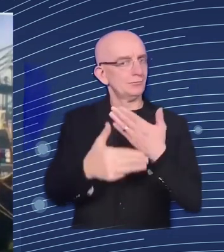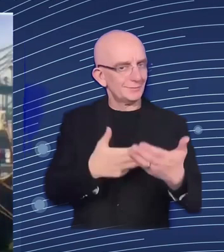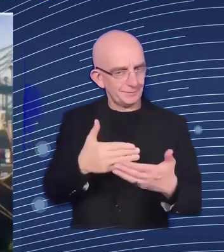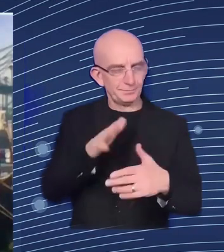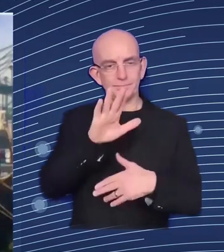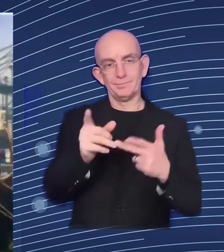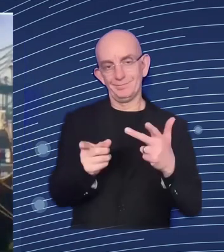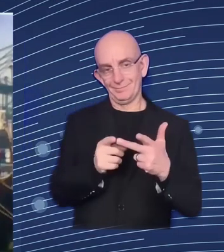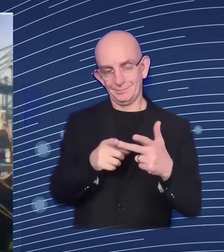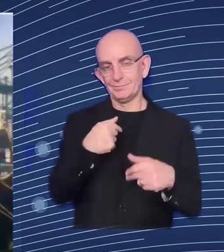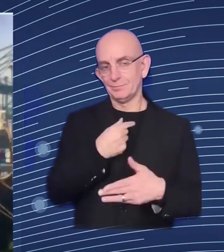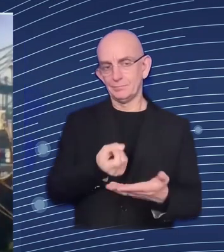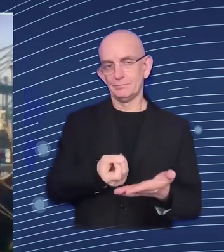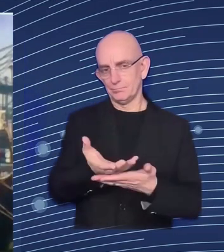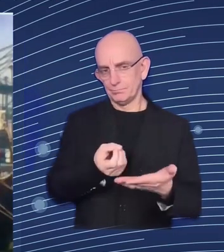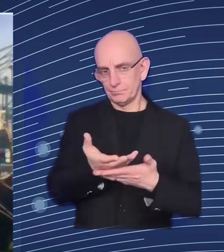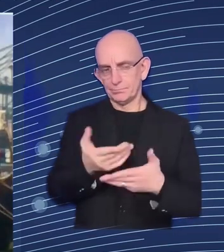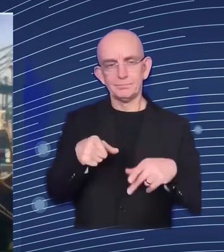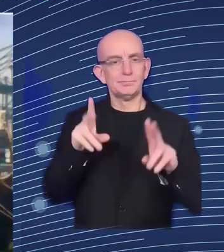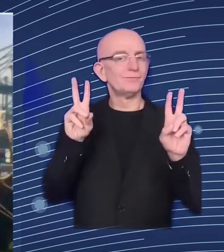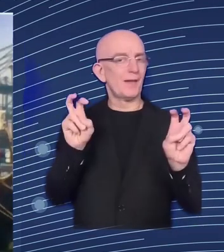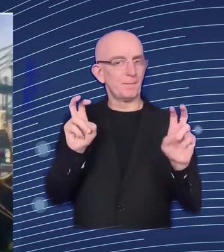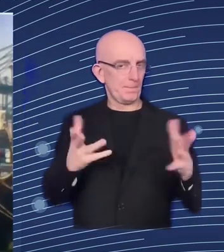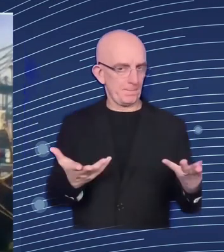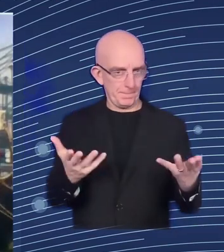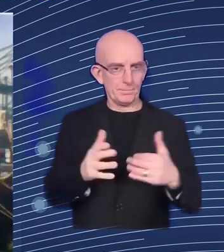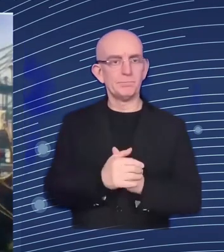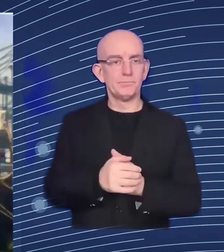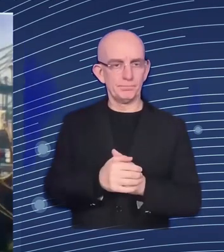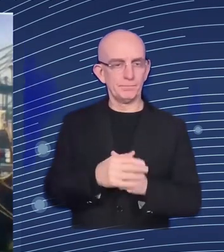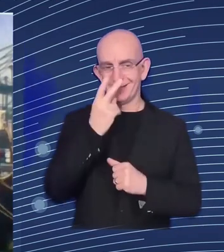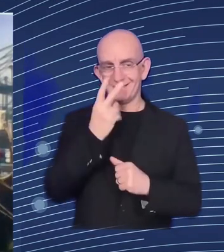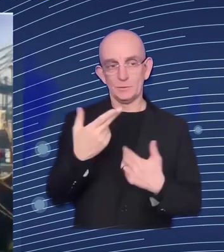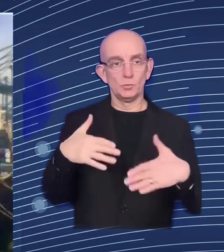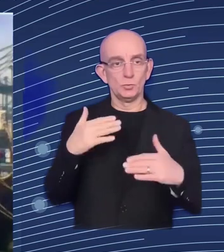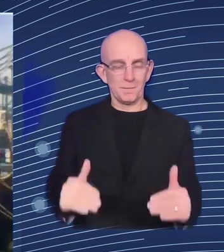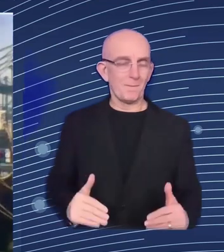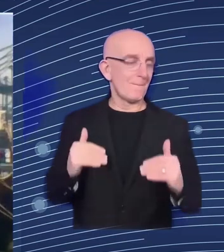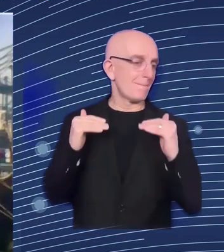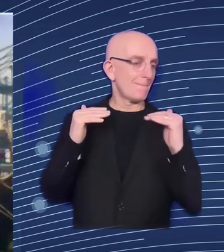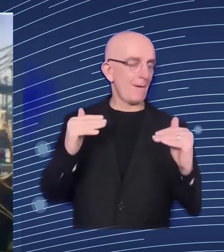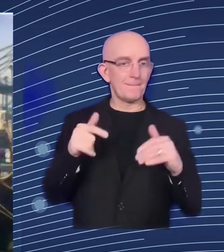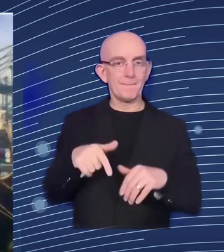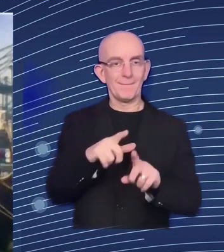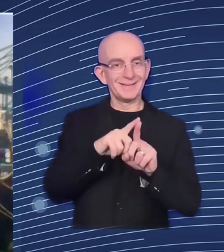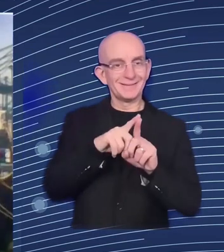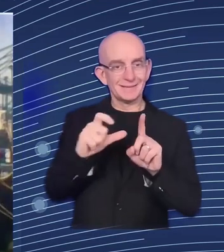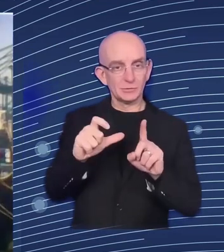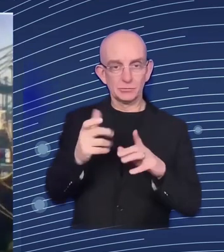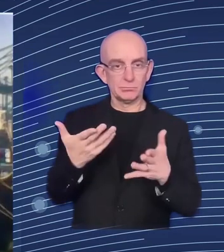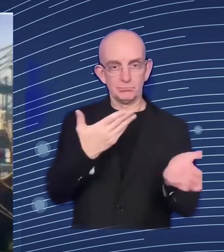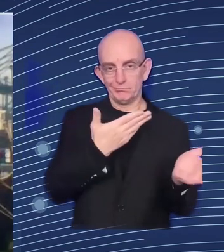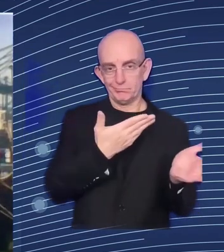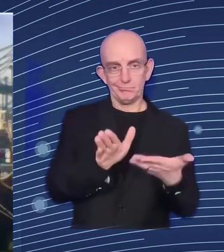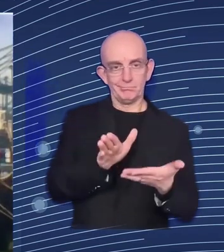in digital and shift to digital of the workforce simply because there were fewer jobs in in other in other